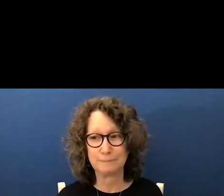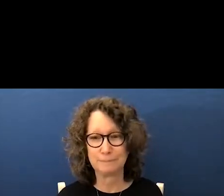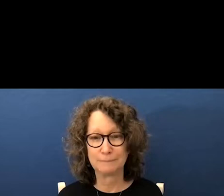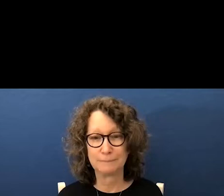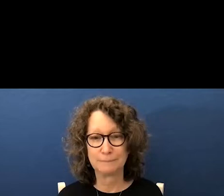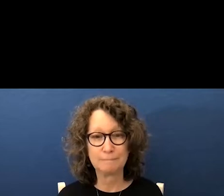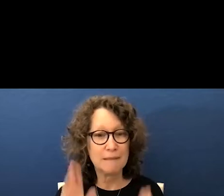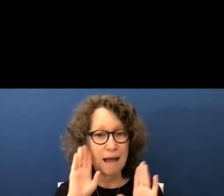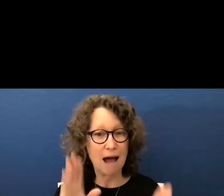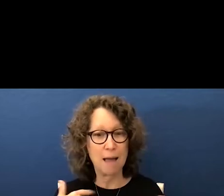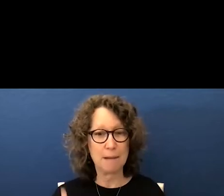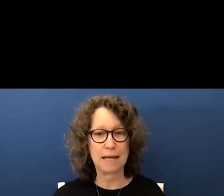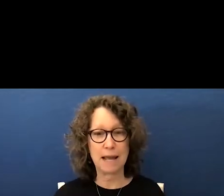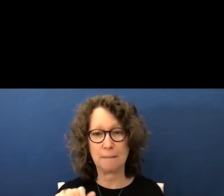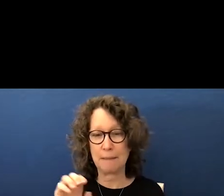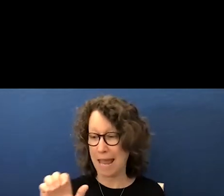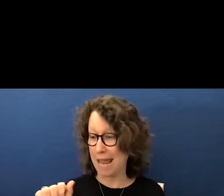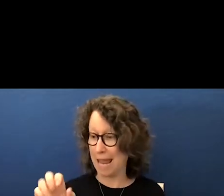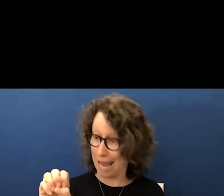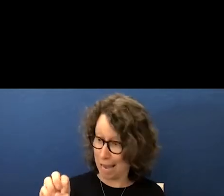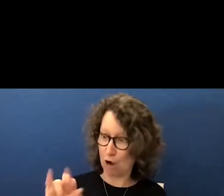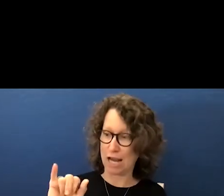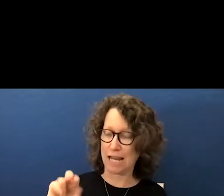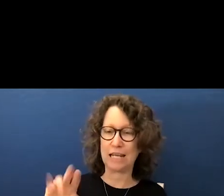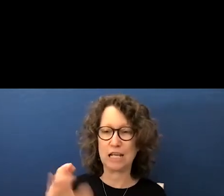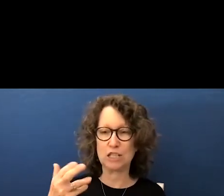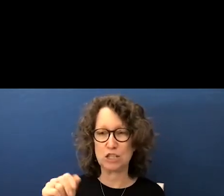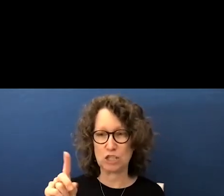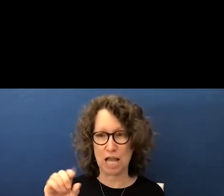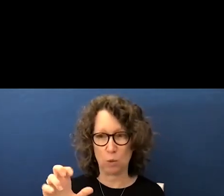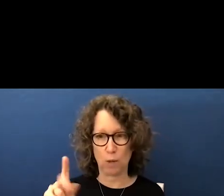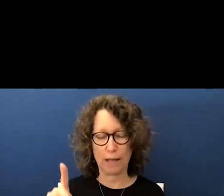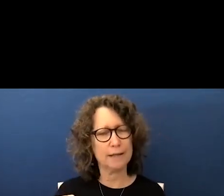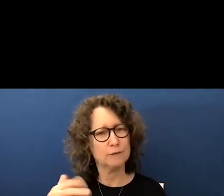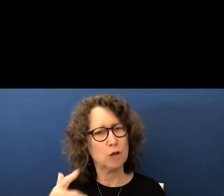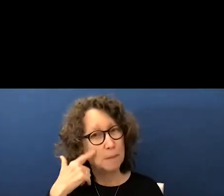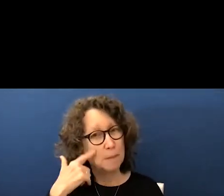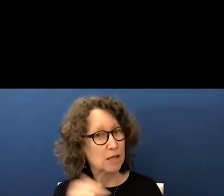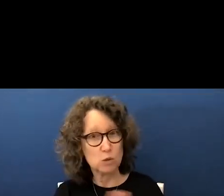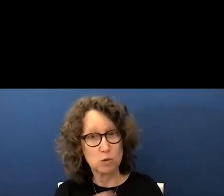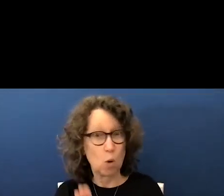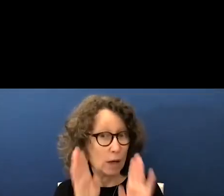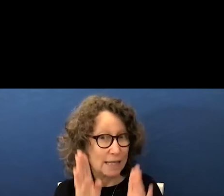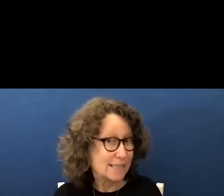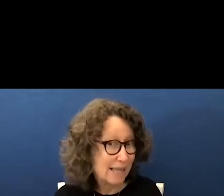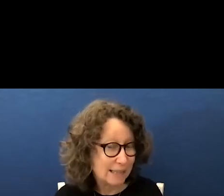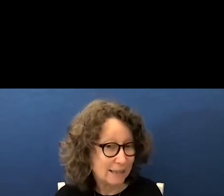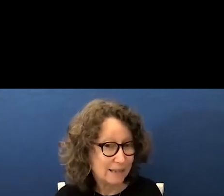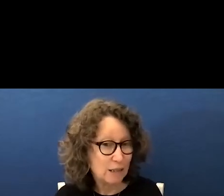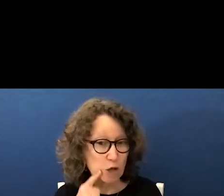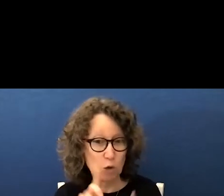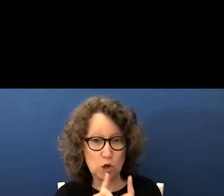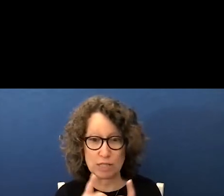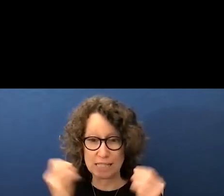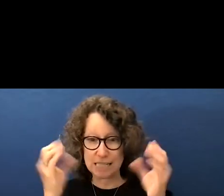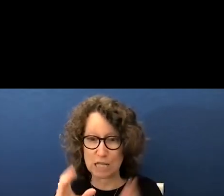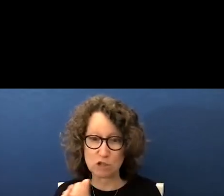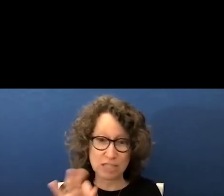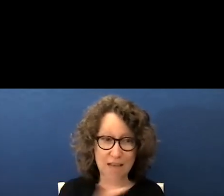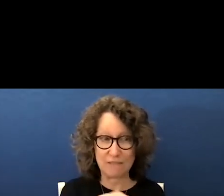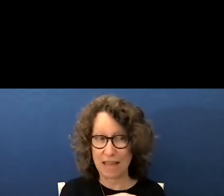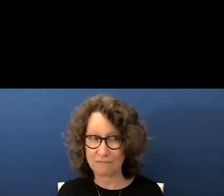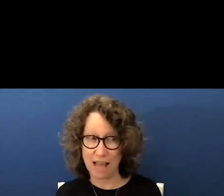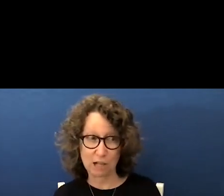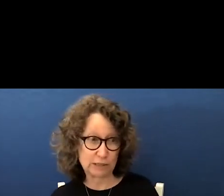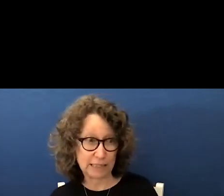hi my name is aaron chadwick so because you do not listen to your district teachers staff and faculty